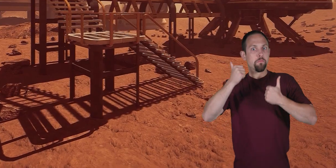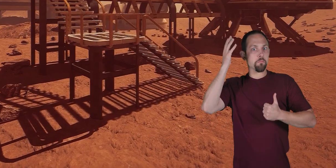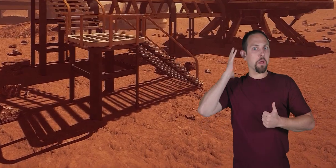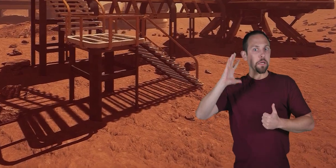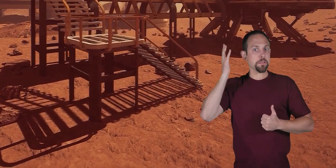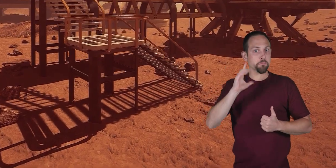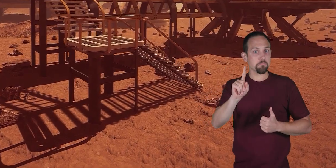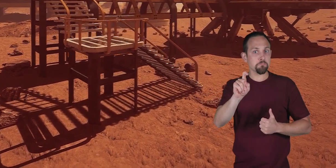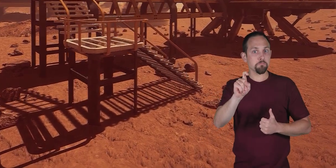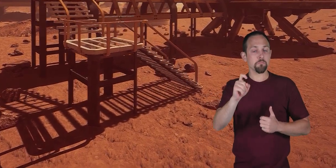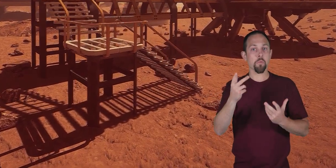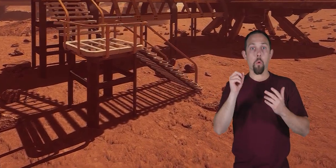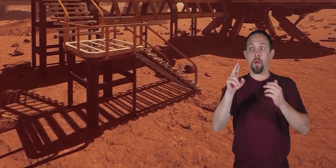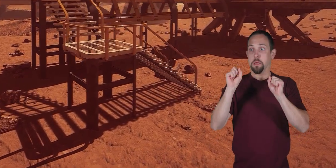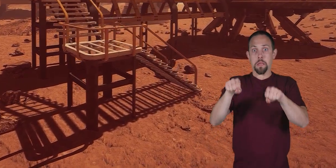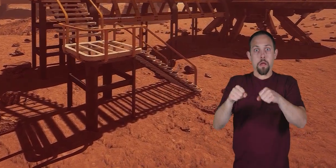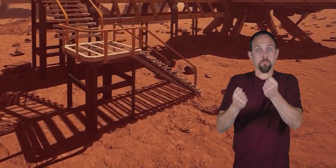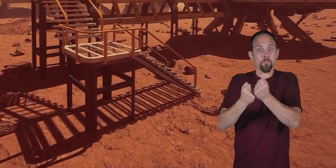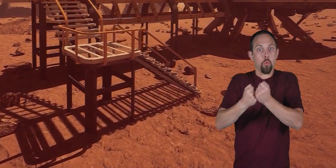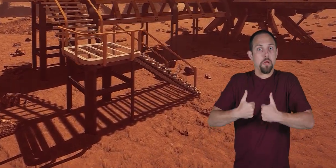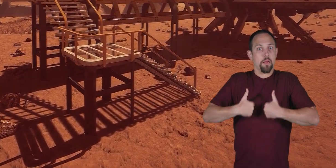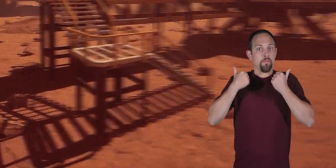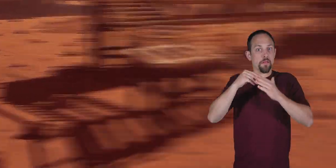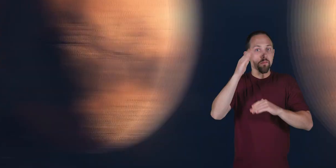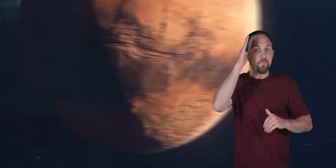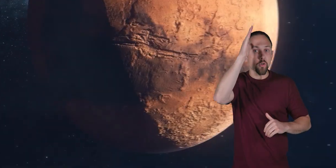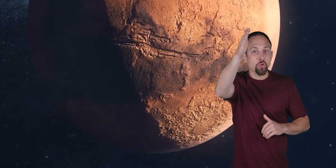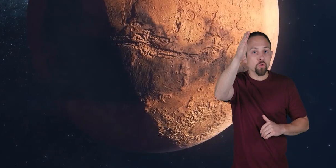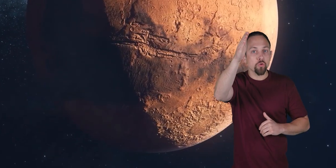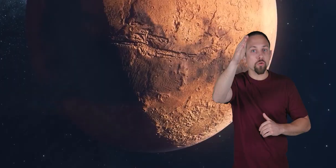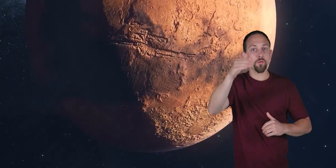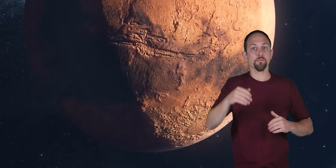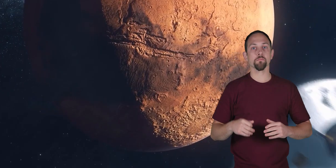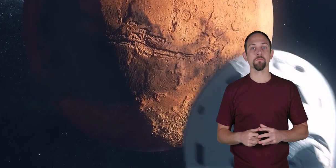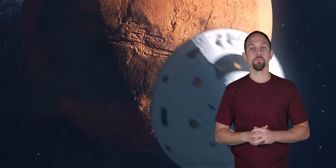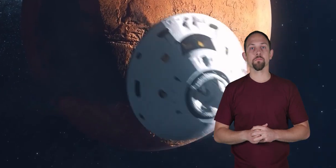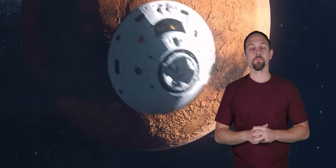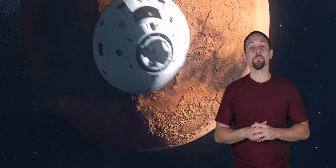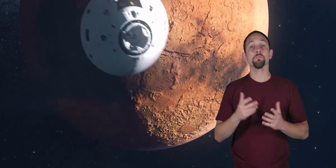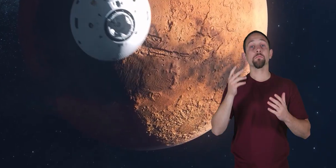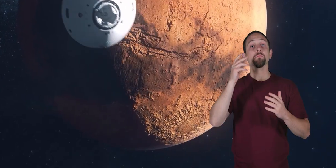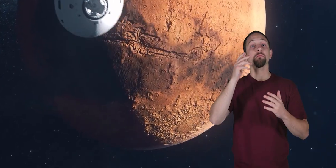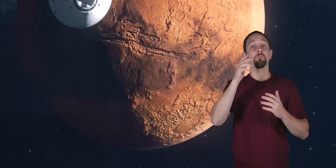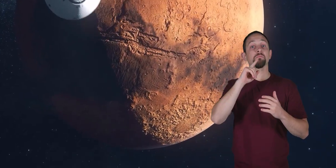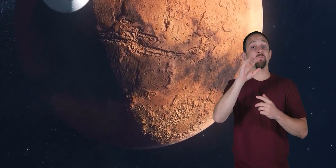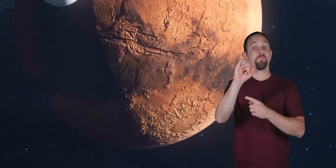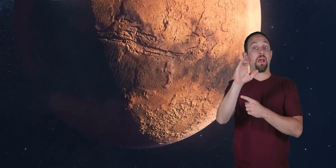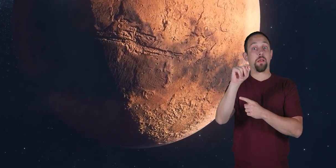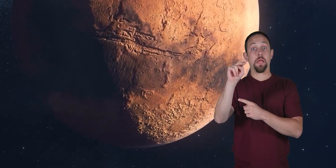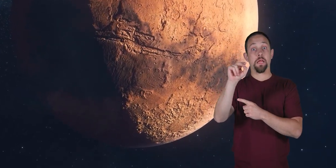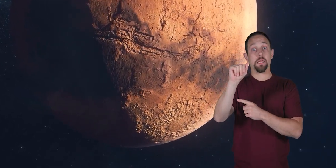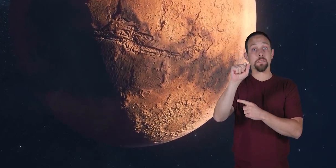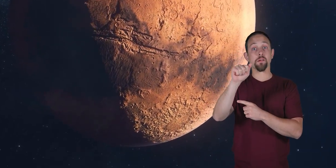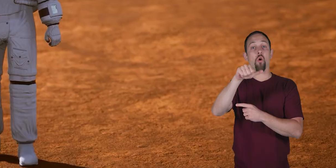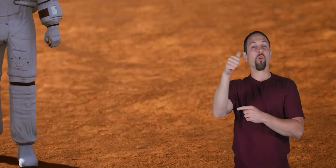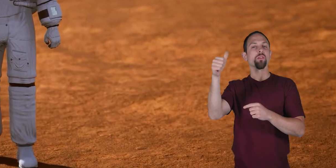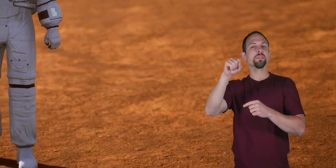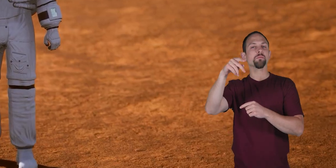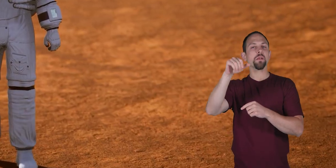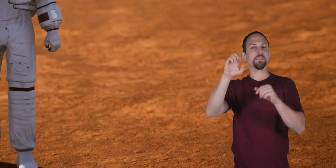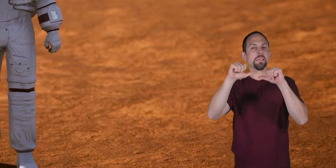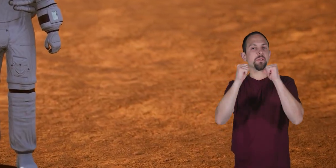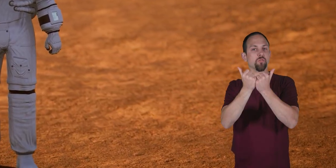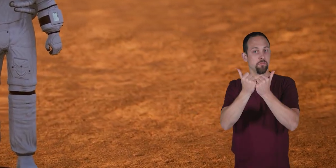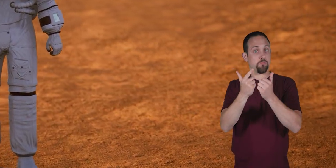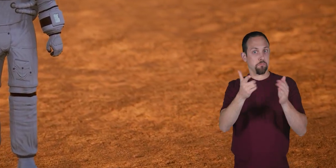or might support life in the future. In fact, NASA and other space agencies plan